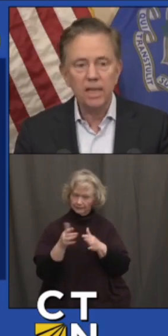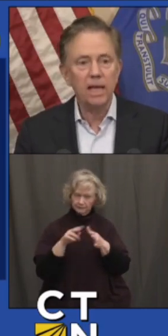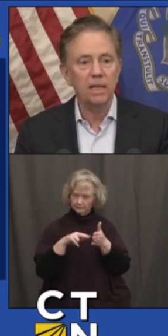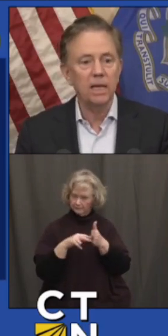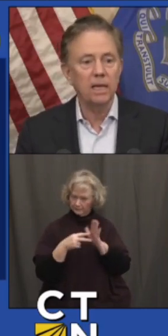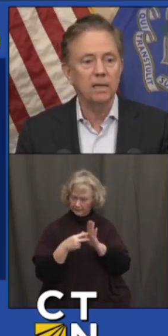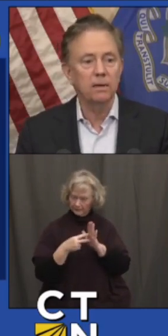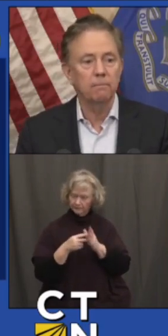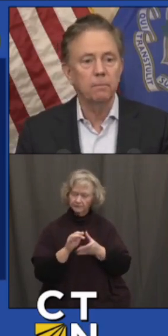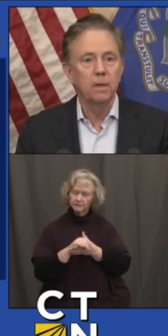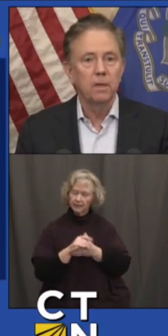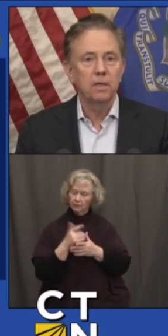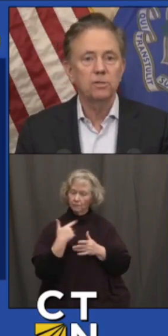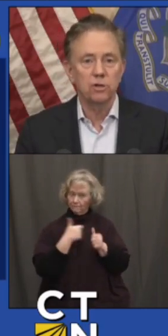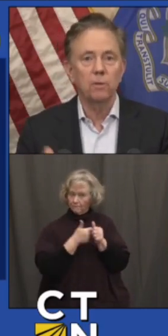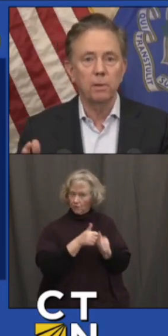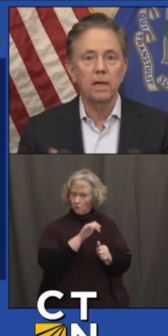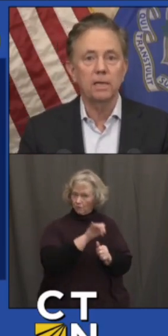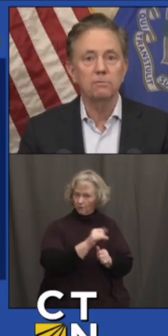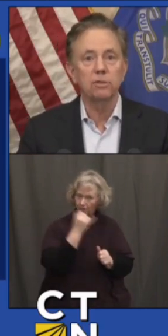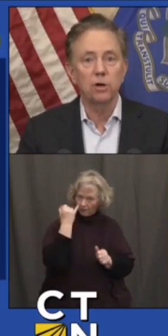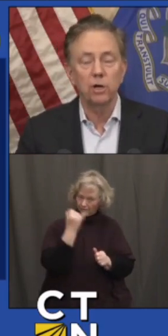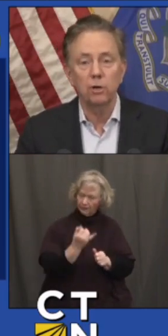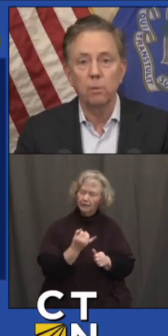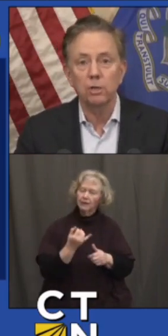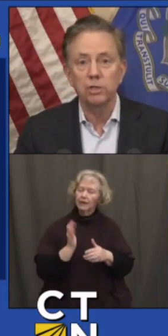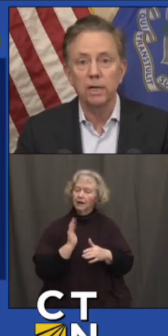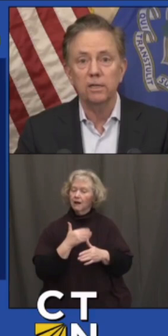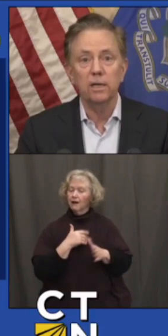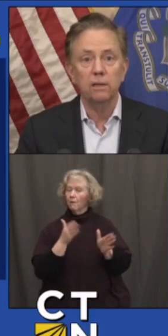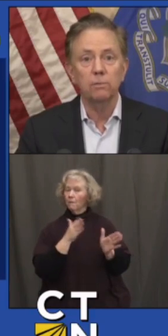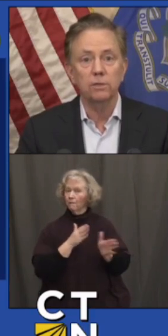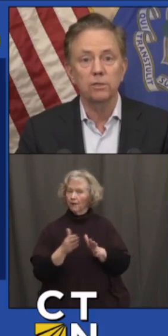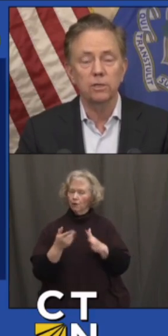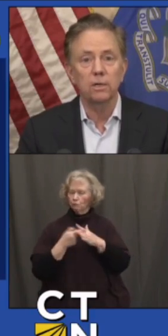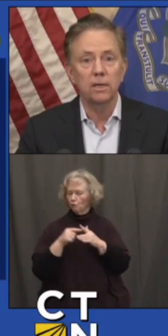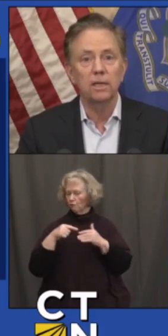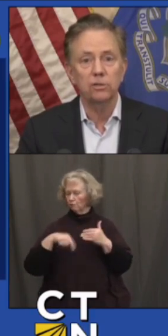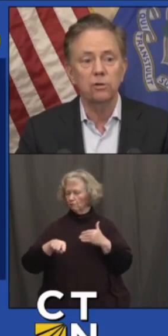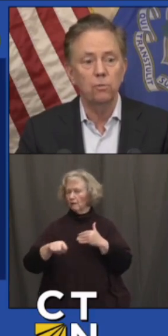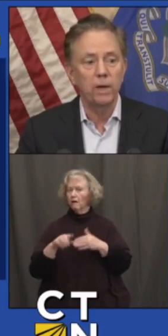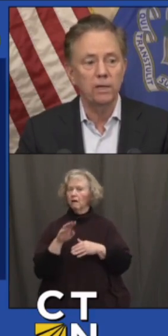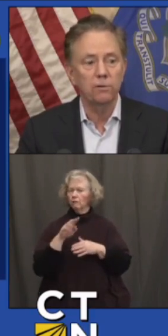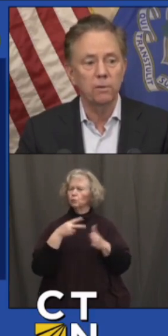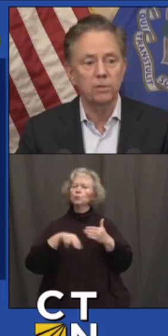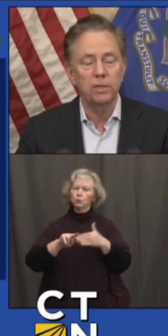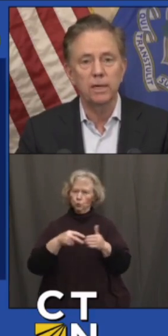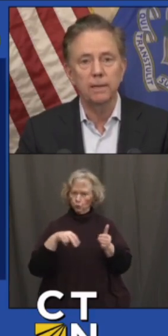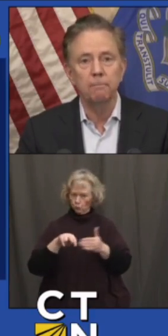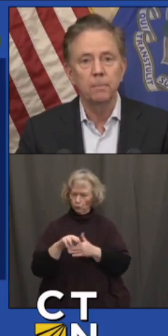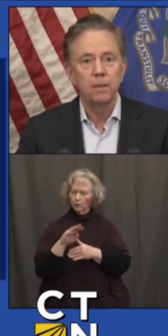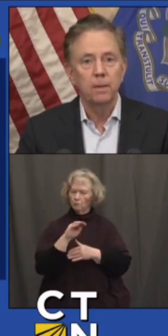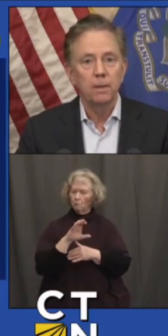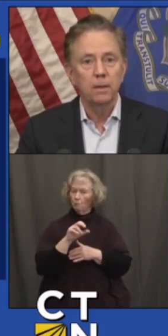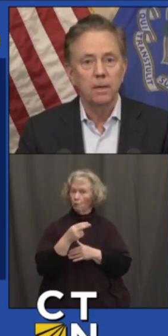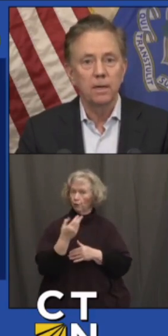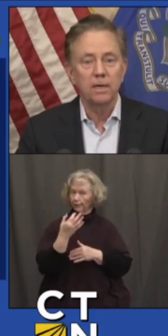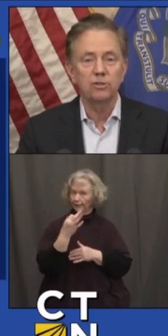Taking that lead, this is our plan starting on March 19th, which is, I think, two weeks from today.